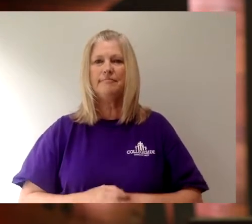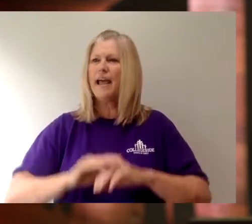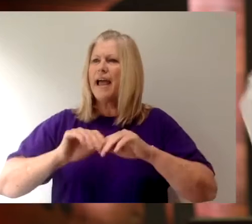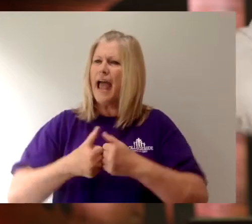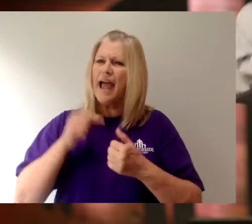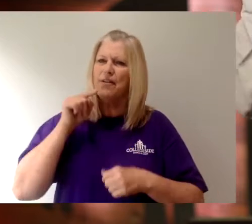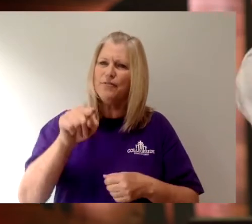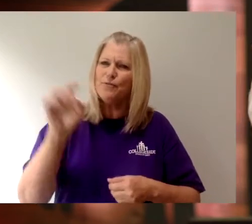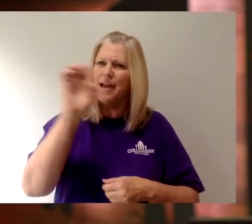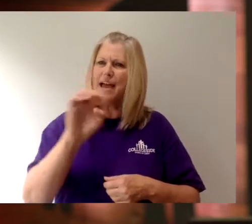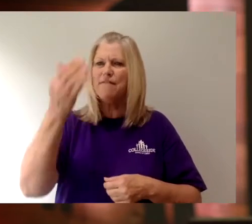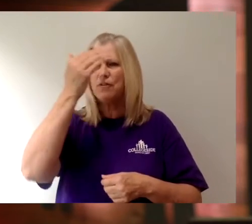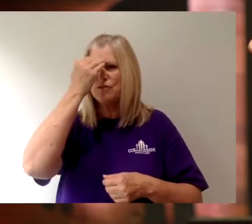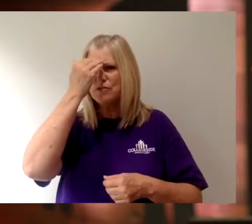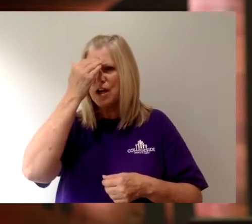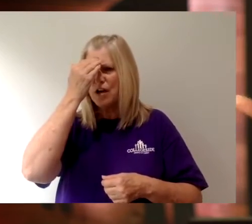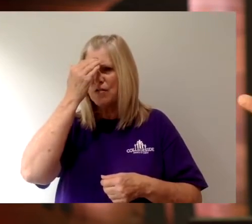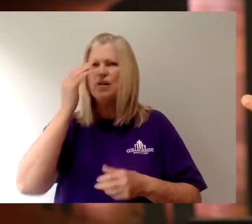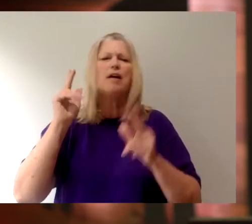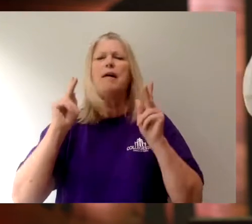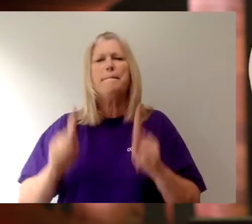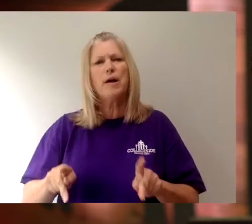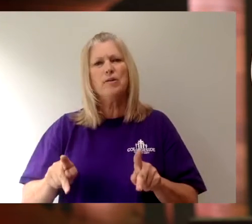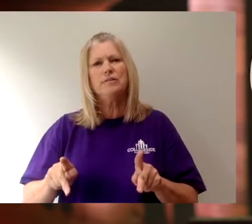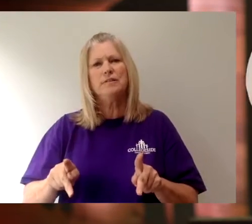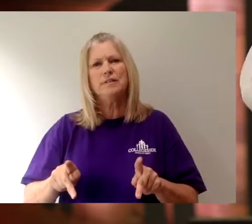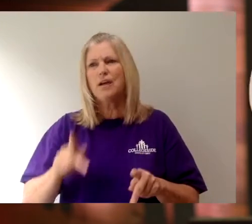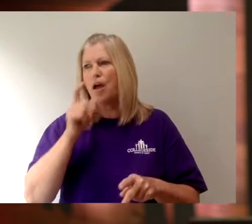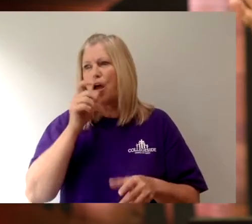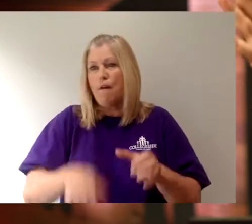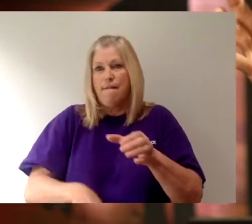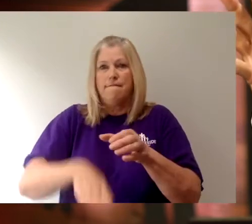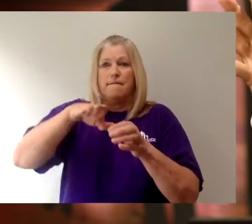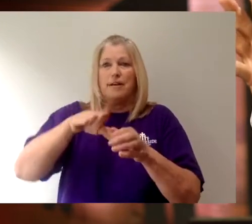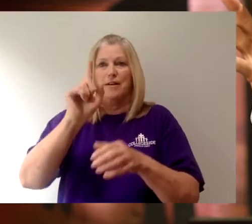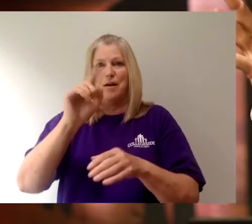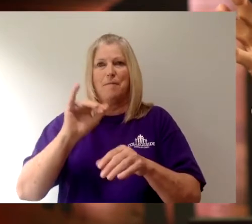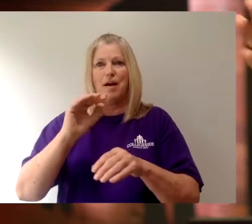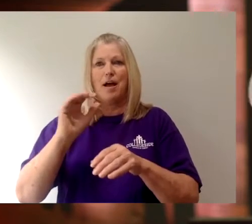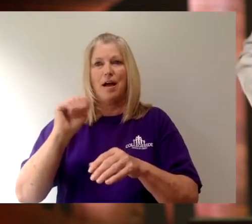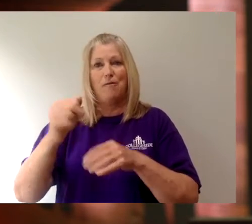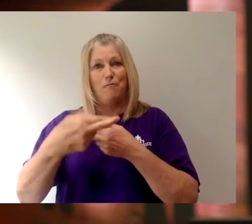Have you ever known somebody who filled up a room?